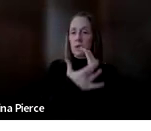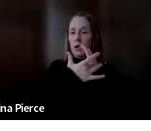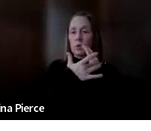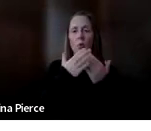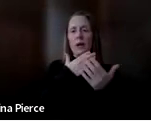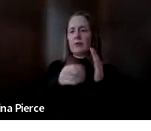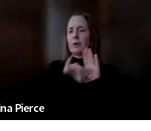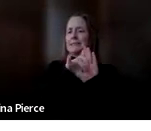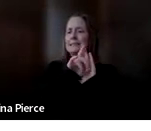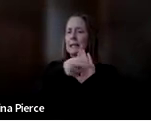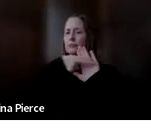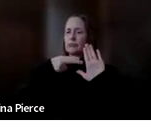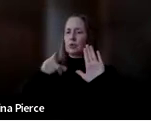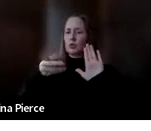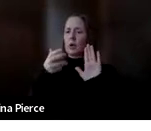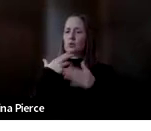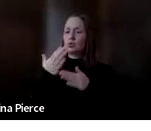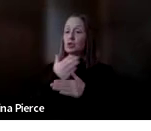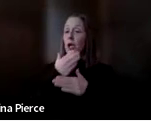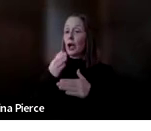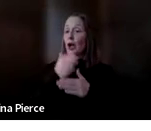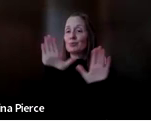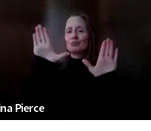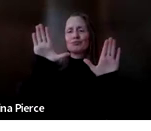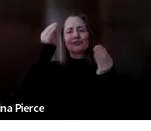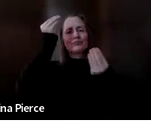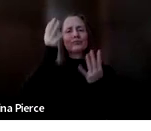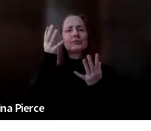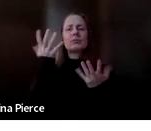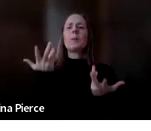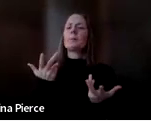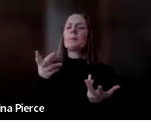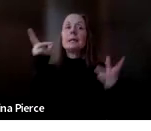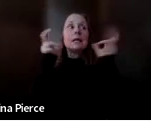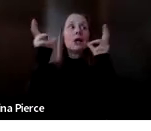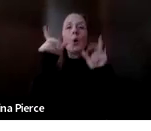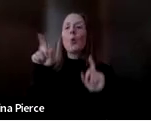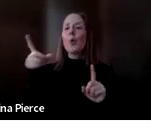you'd like to share. Just be wonderful to hear about where you are all coming from.